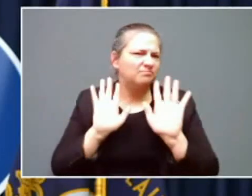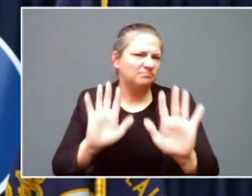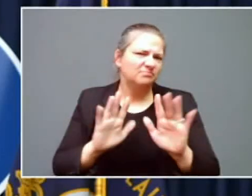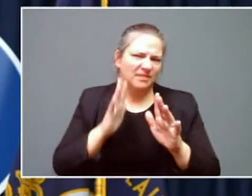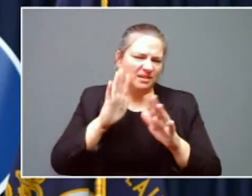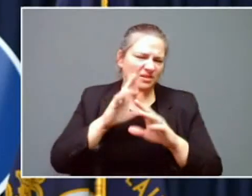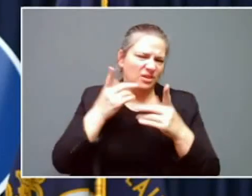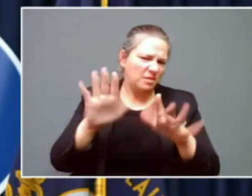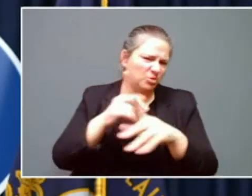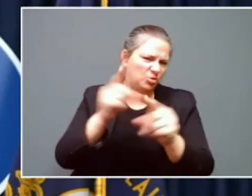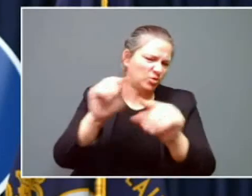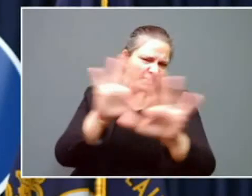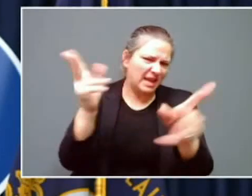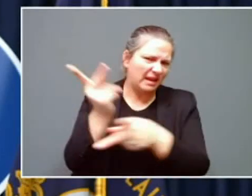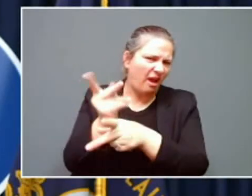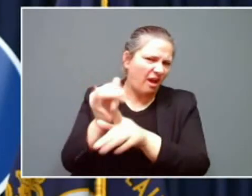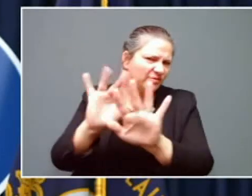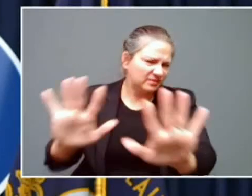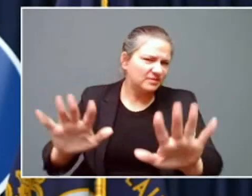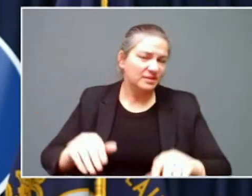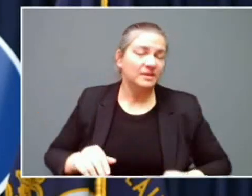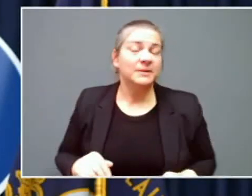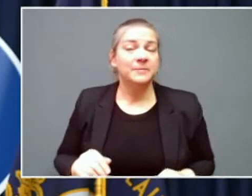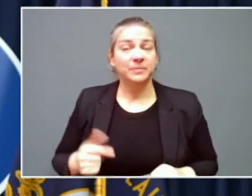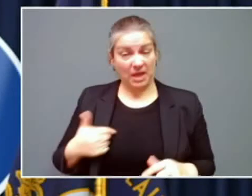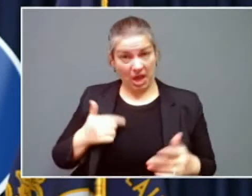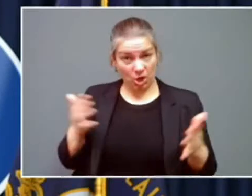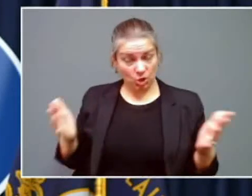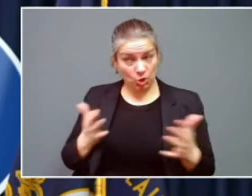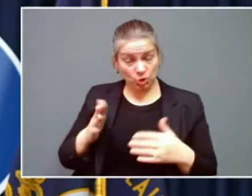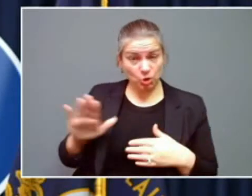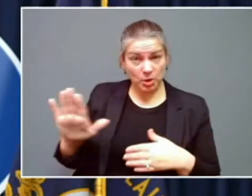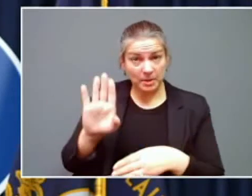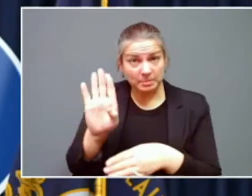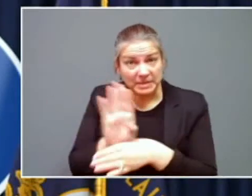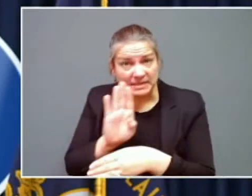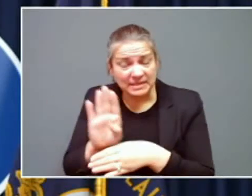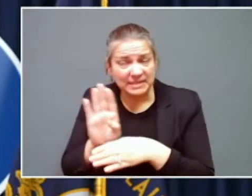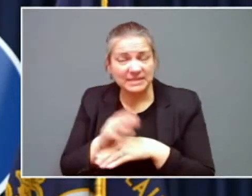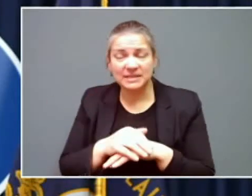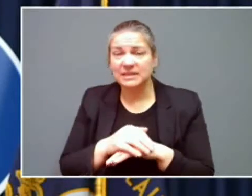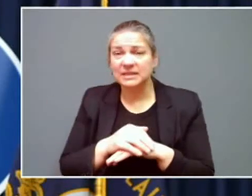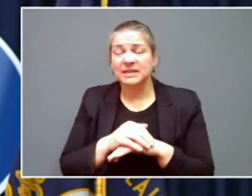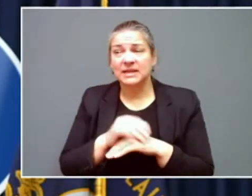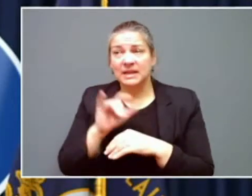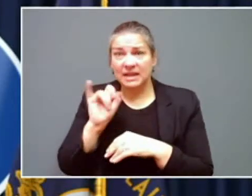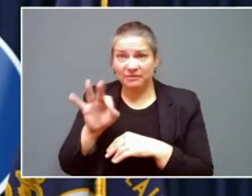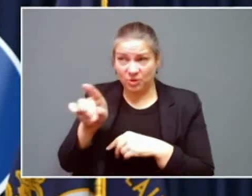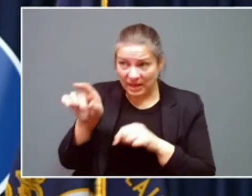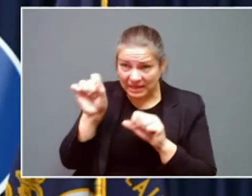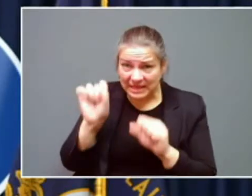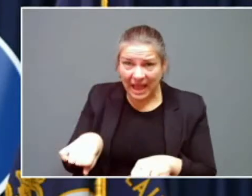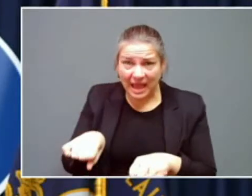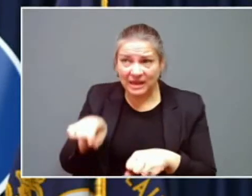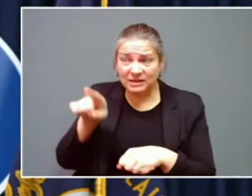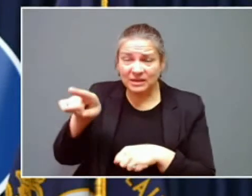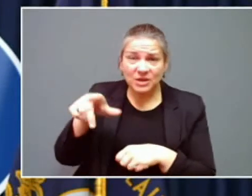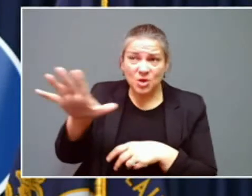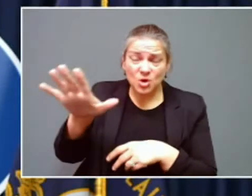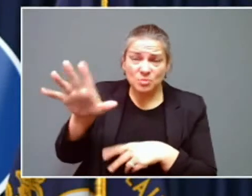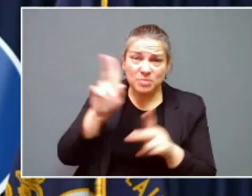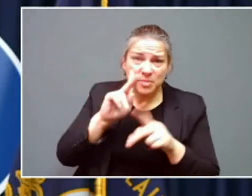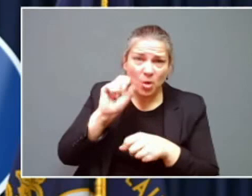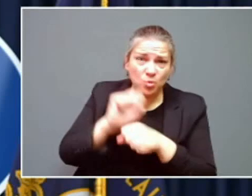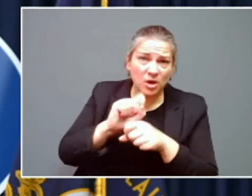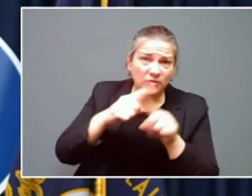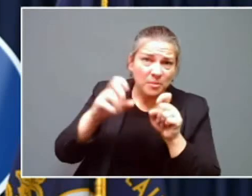Certainly, I encourage businesses that that can have their folks work remotely tomorrow to do so